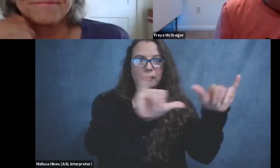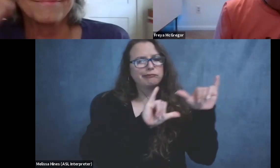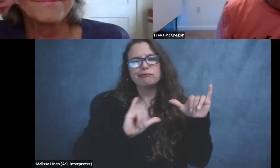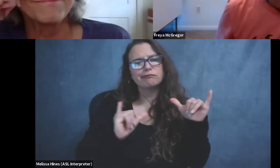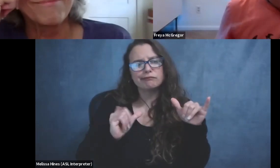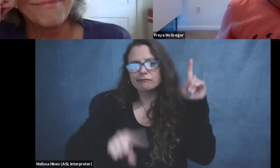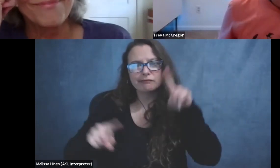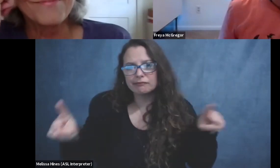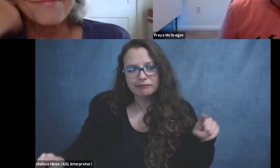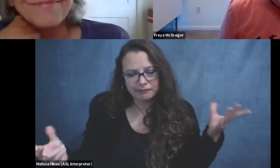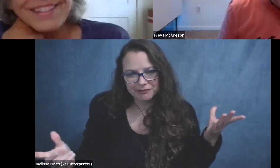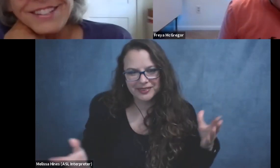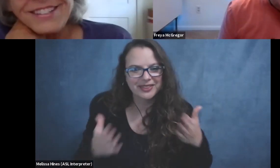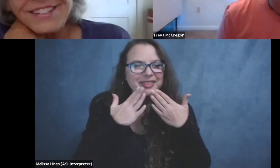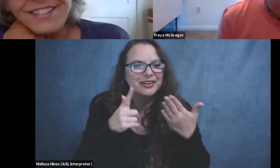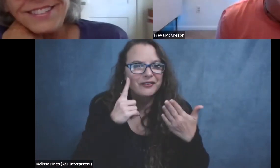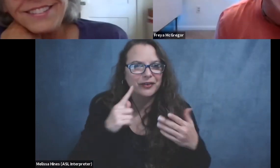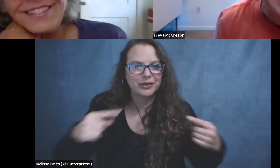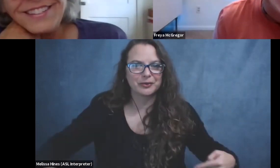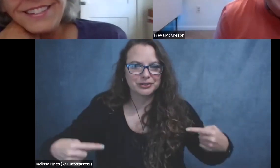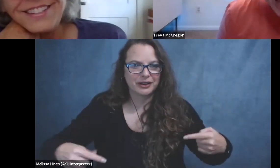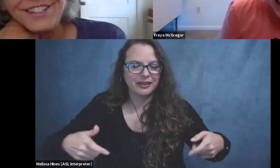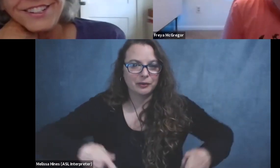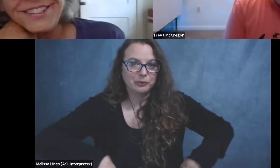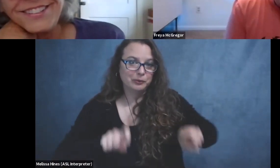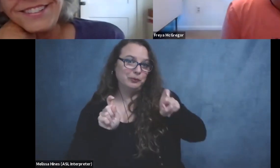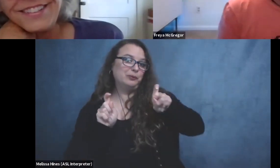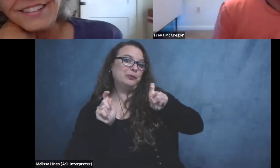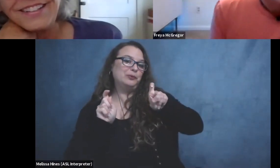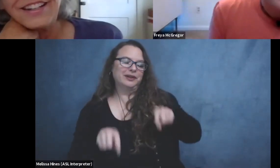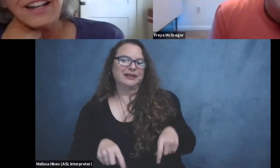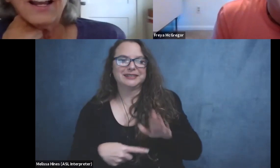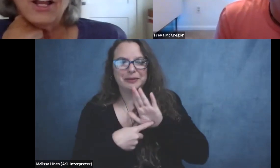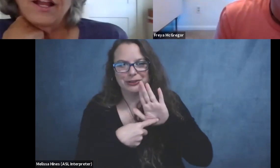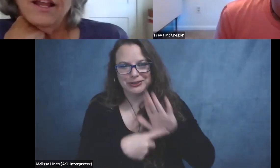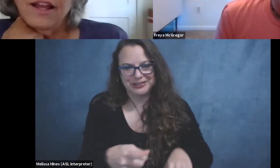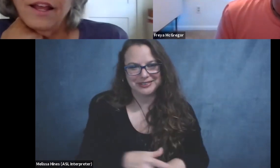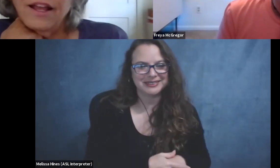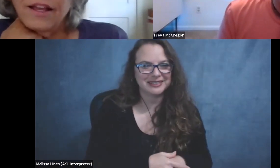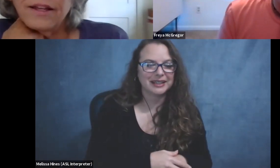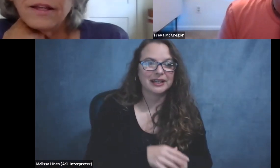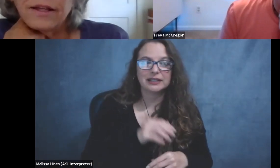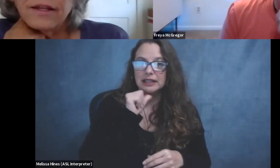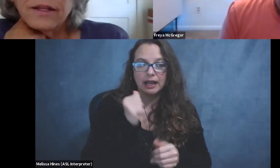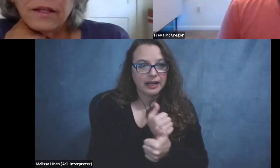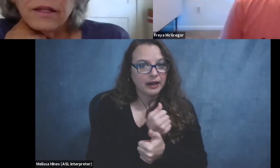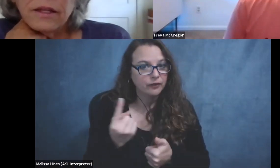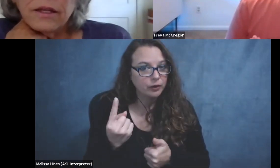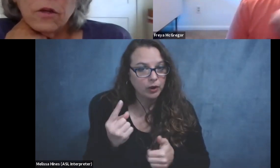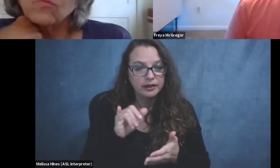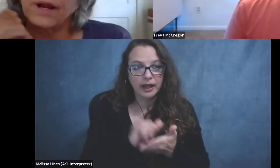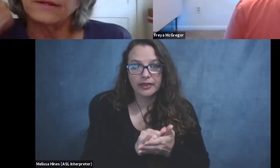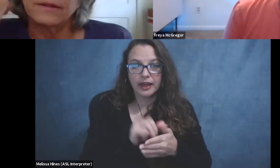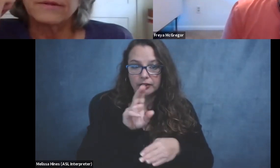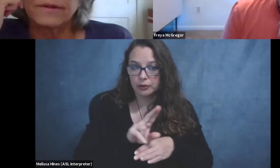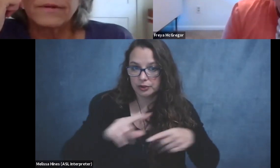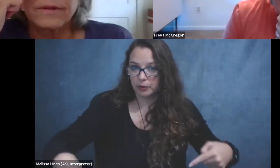thanks. Thanks for the, for the wheelchair, um, and the wheelie demonstration. Um, and, and yeah, not everyone who uses a wheelchair can do a wheelie